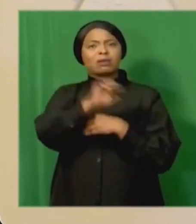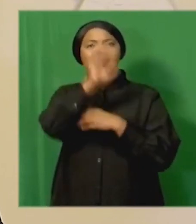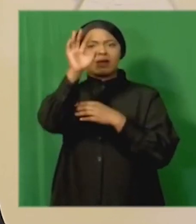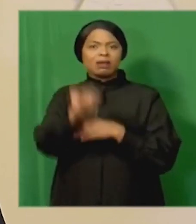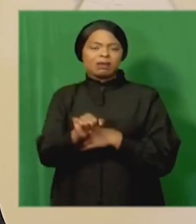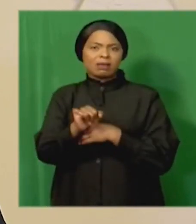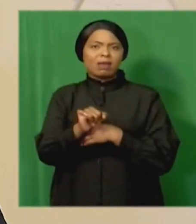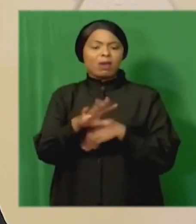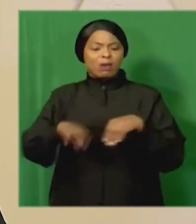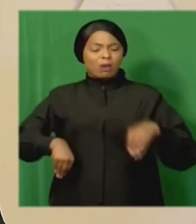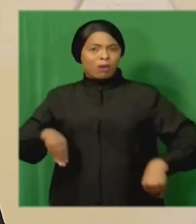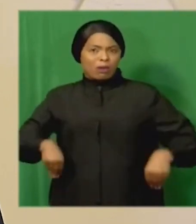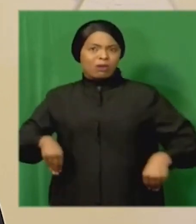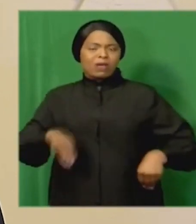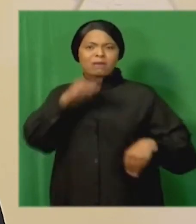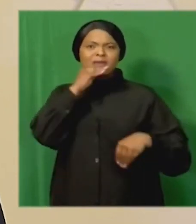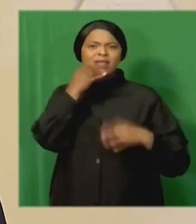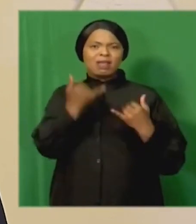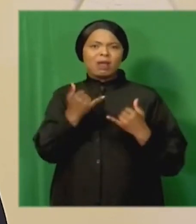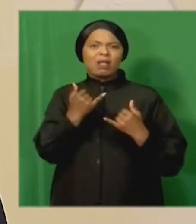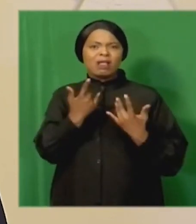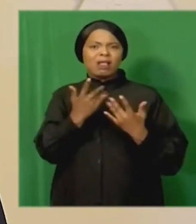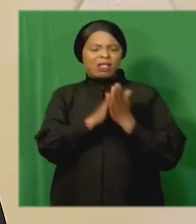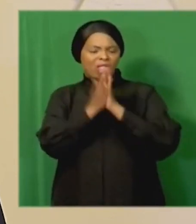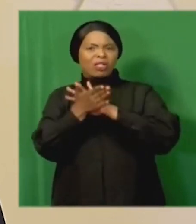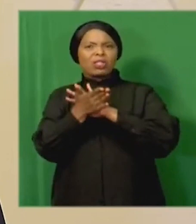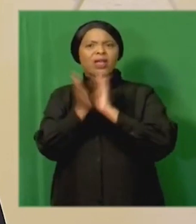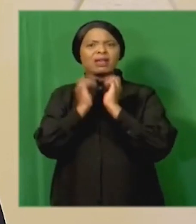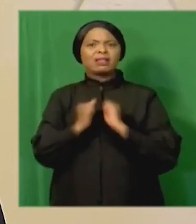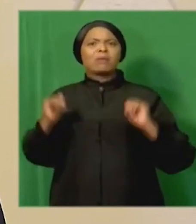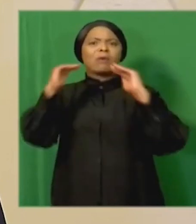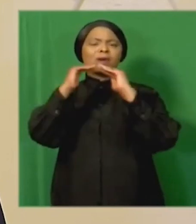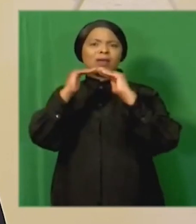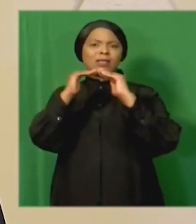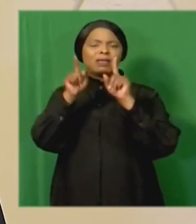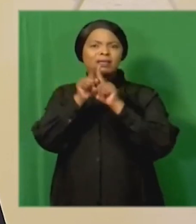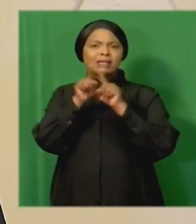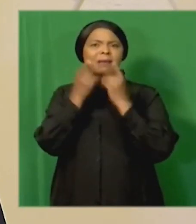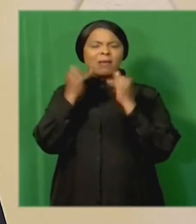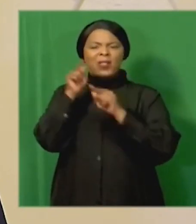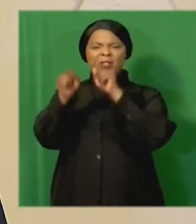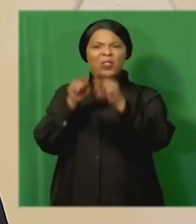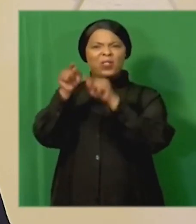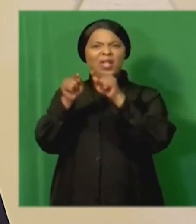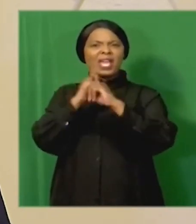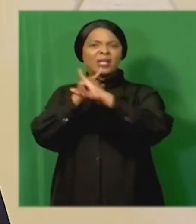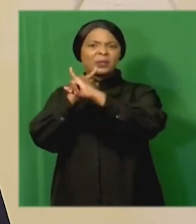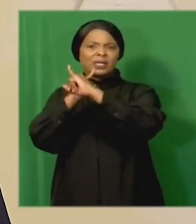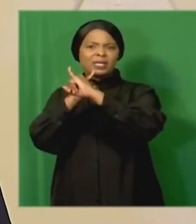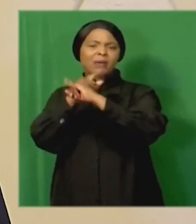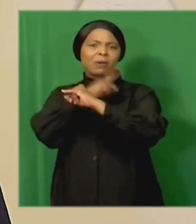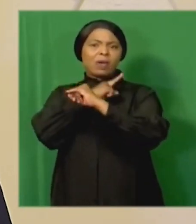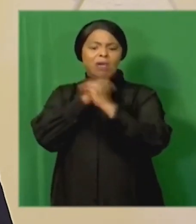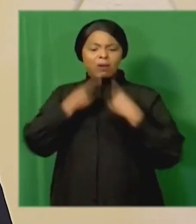is a betrayal of our democracy, and it is also an assault on the institutions that